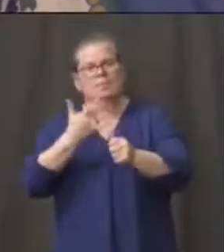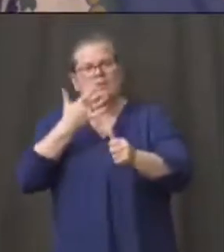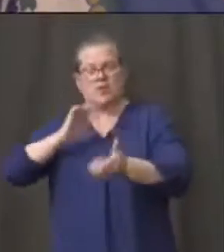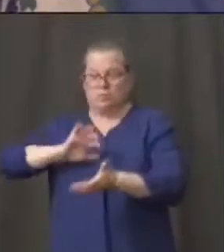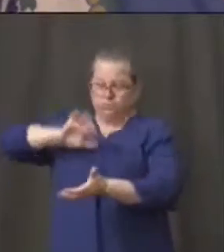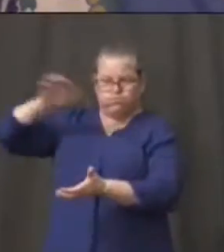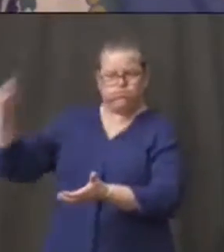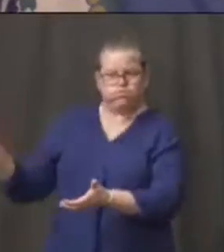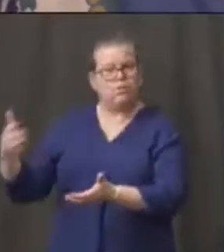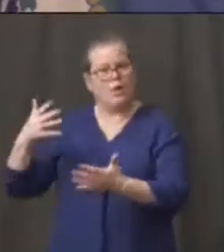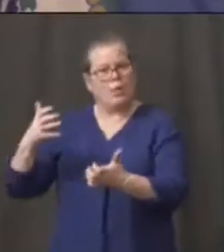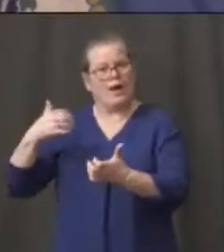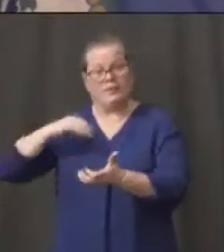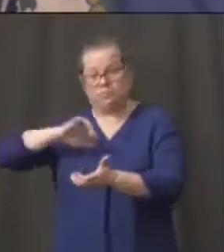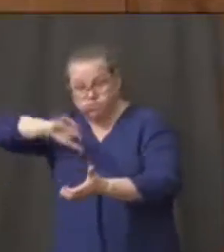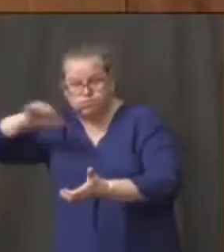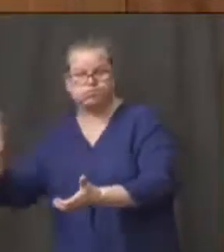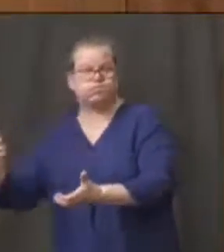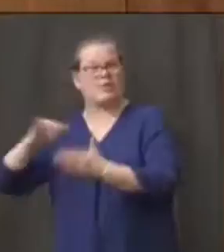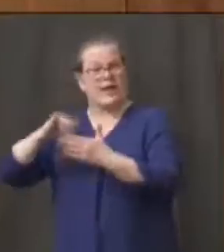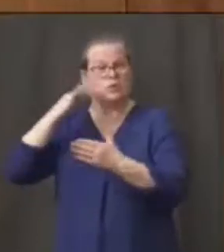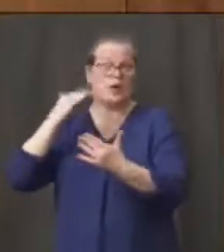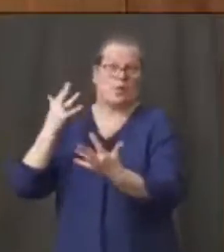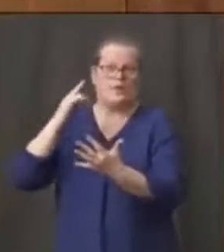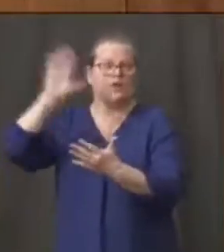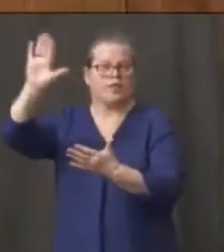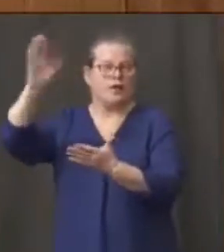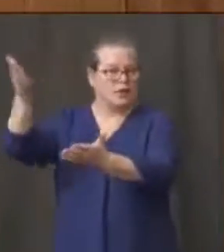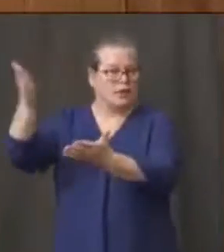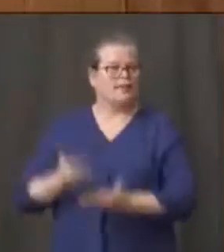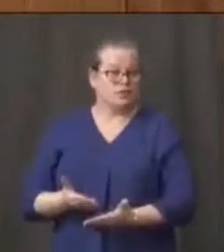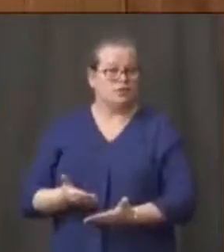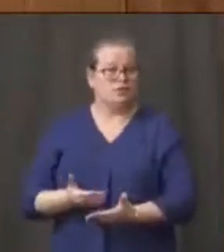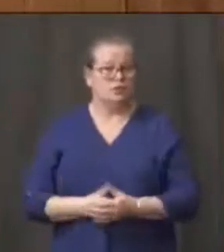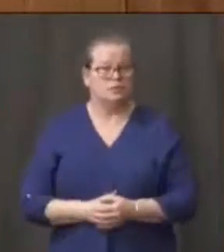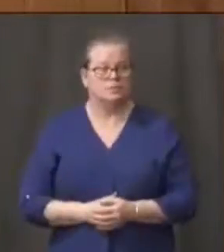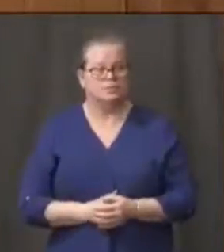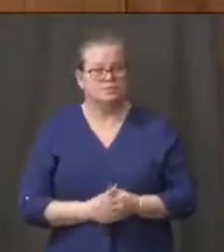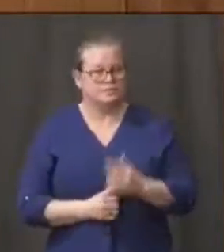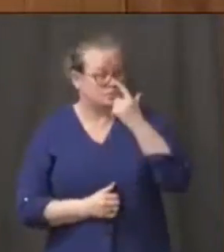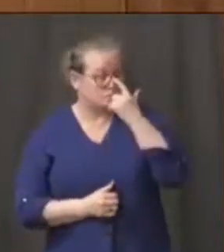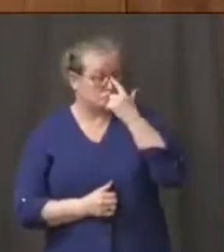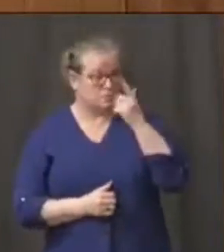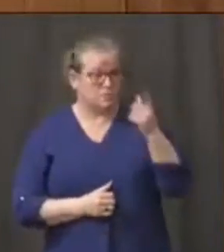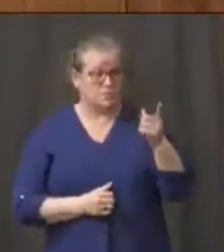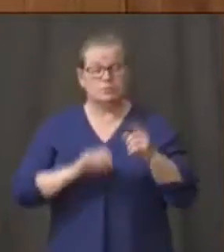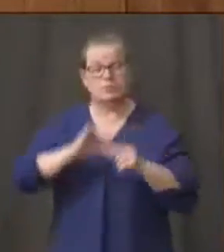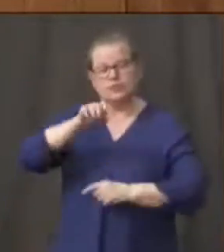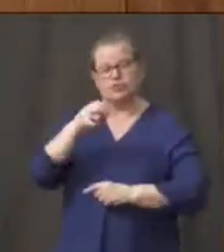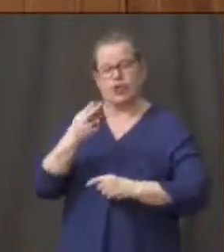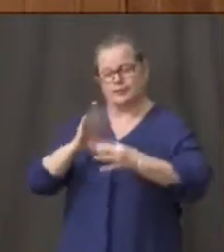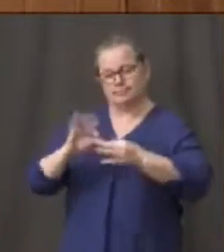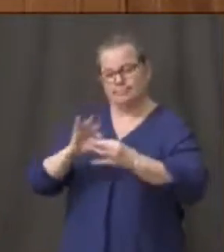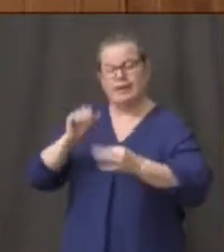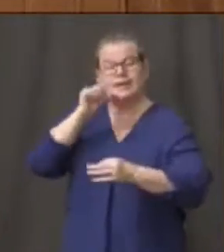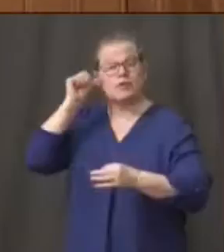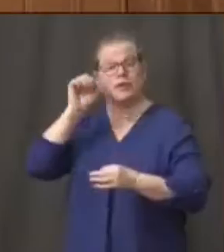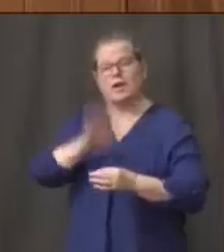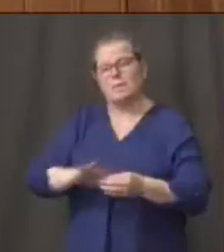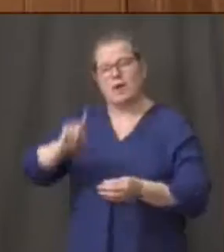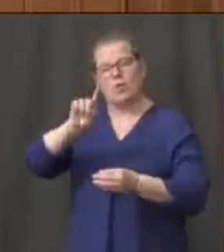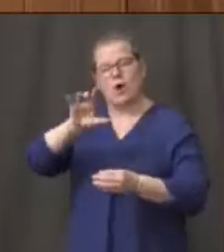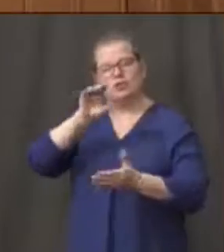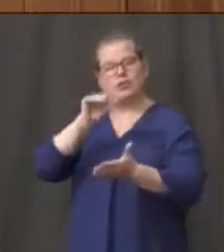delivered. Yeah. And just to build on that, Christine, you know, yesterday we received about 100,000 pieces of PPE,